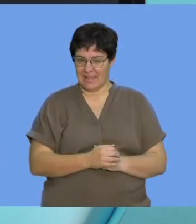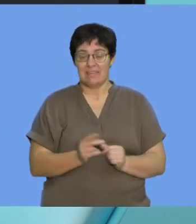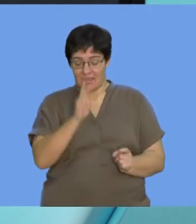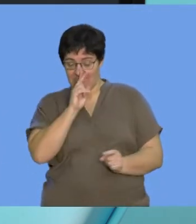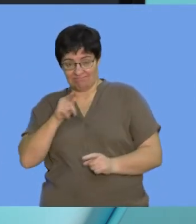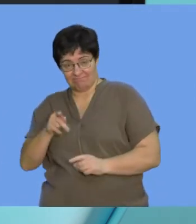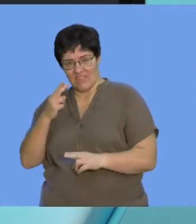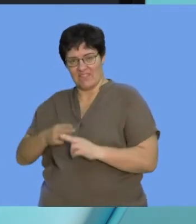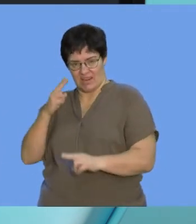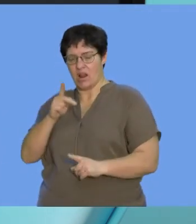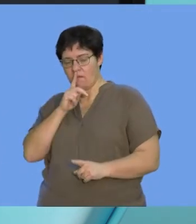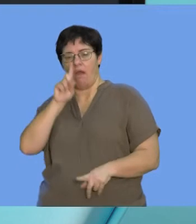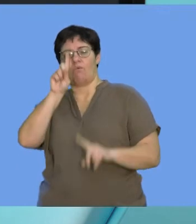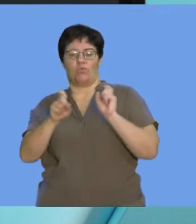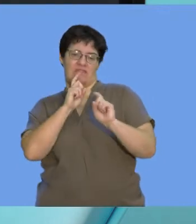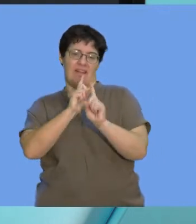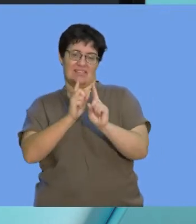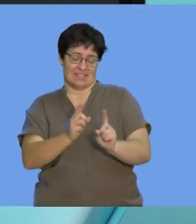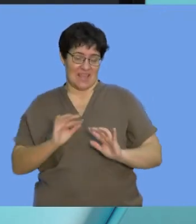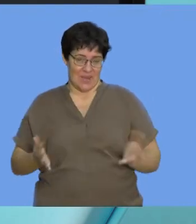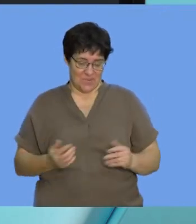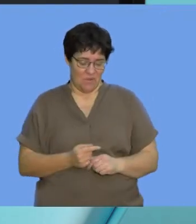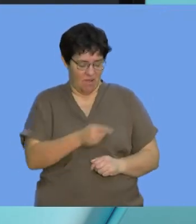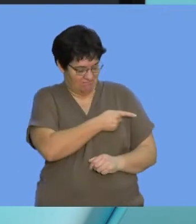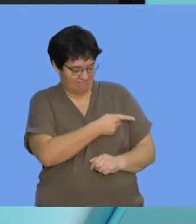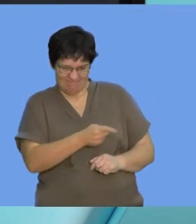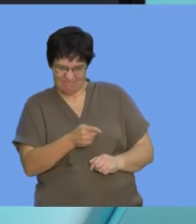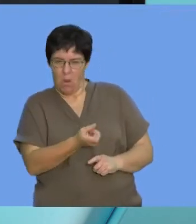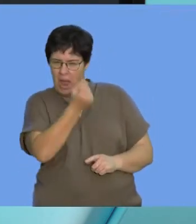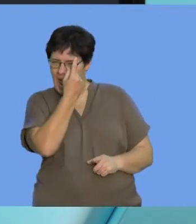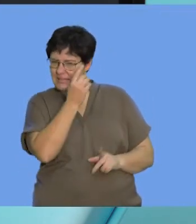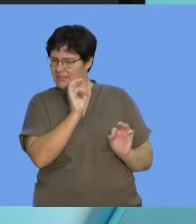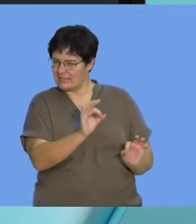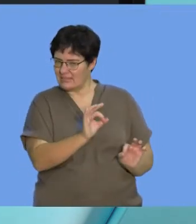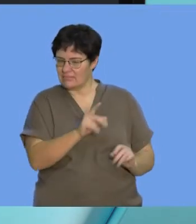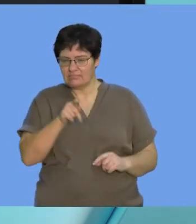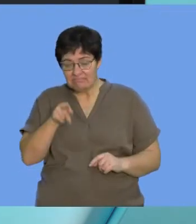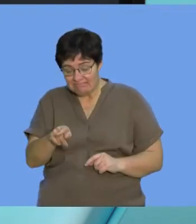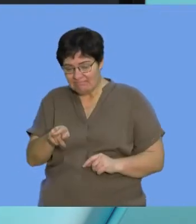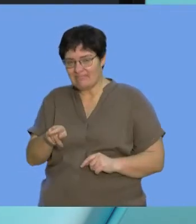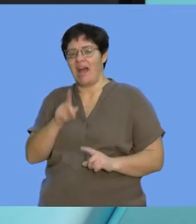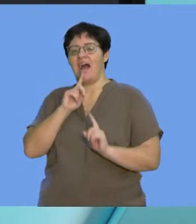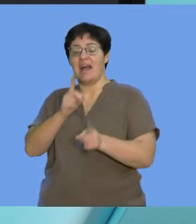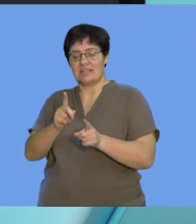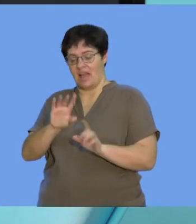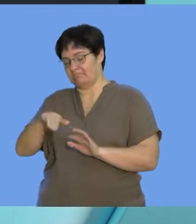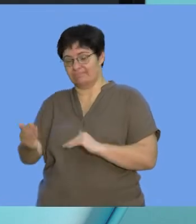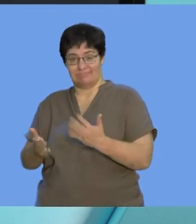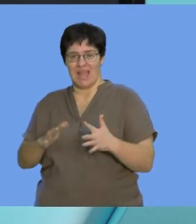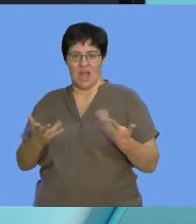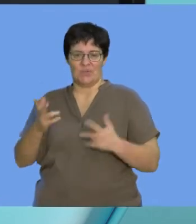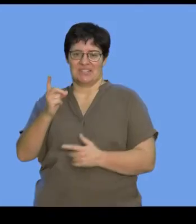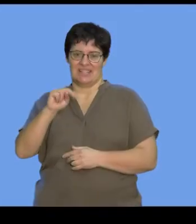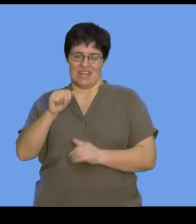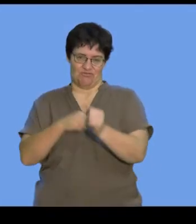looking at some application of what we've had to go through and look at how we understand how to unpack the concepts behind the structure of DNA.